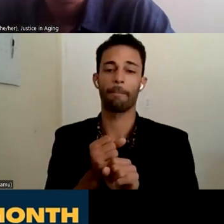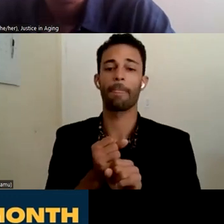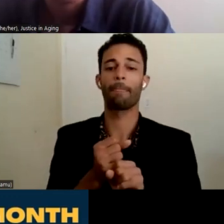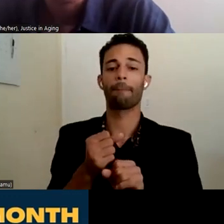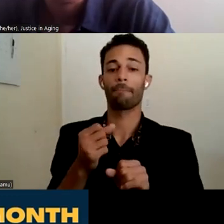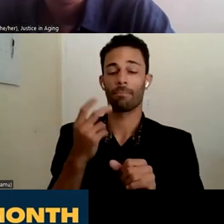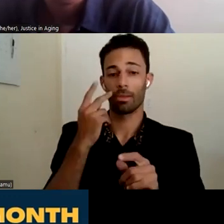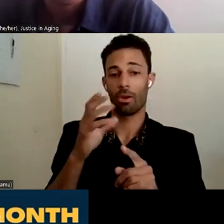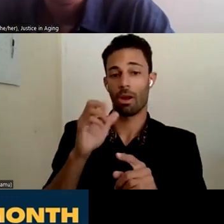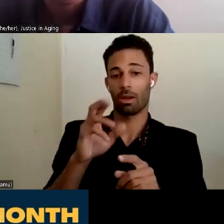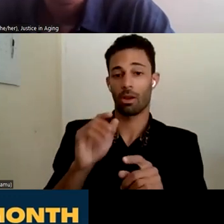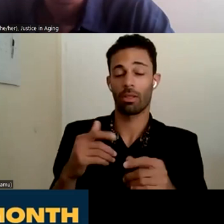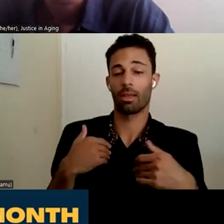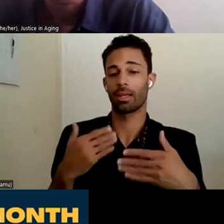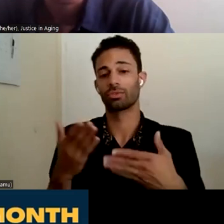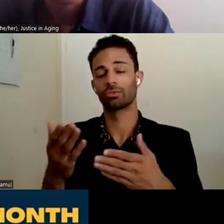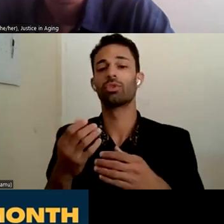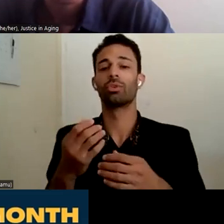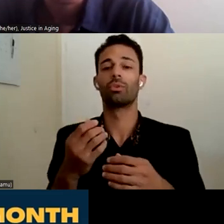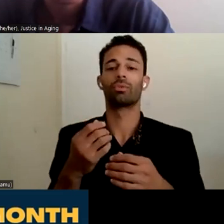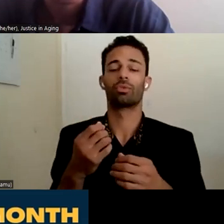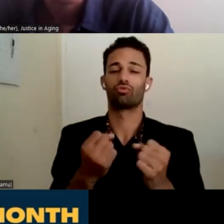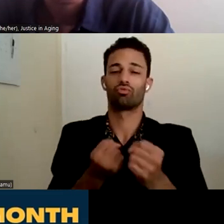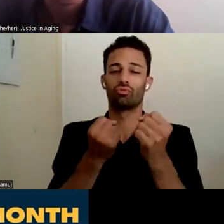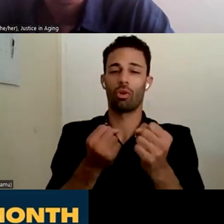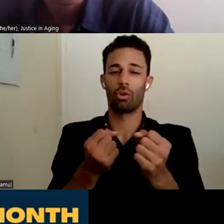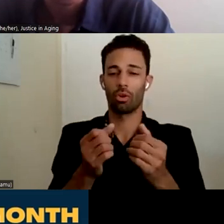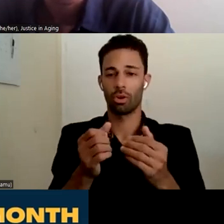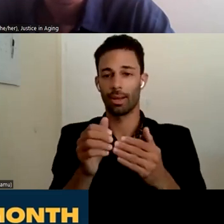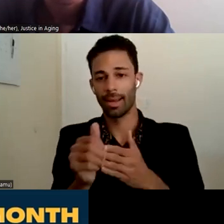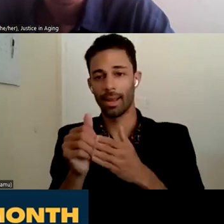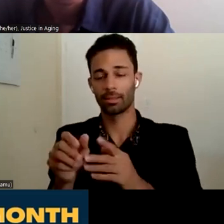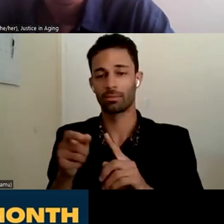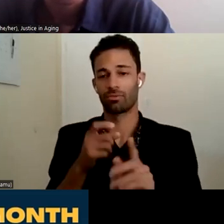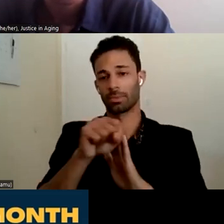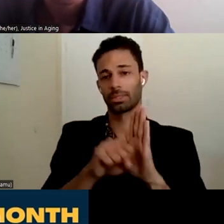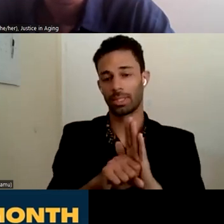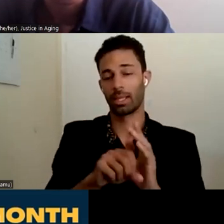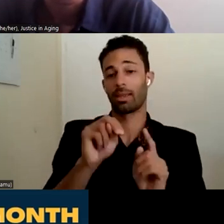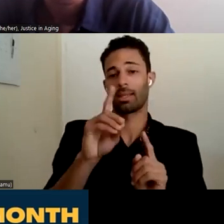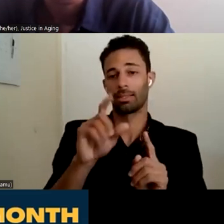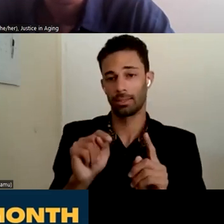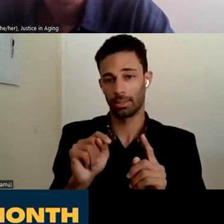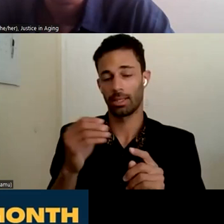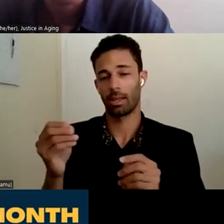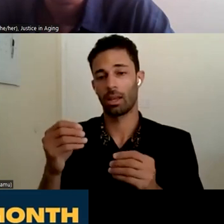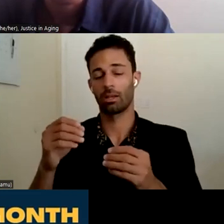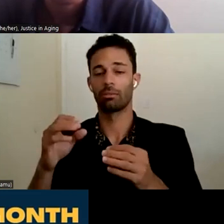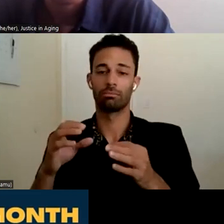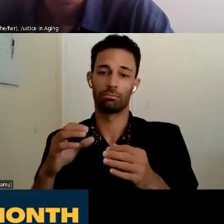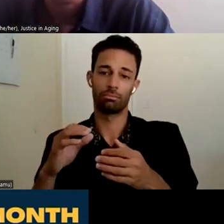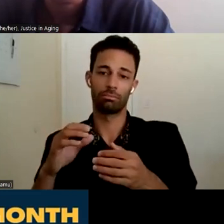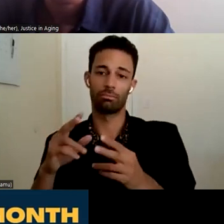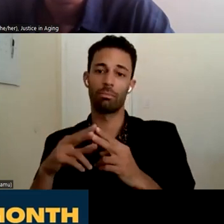suggestions for stronger guidance from the state on the work of MDTs and the partners. Um, I think that more details and